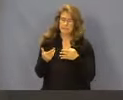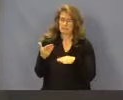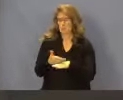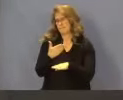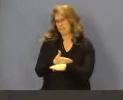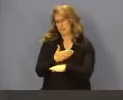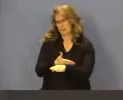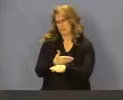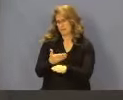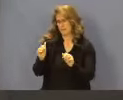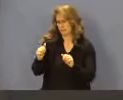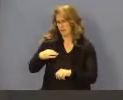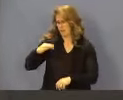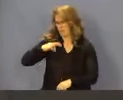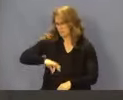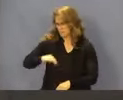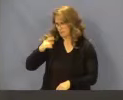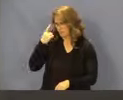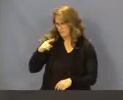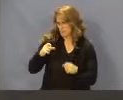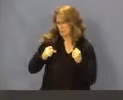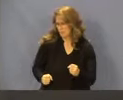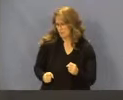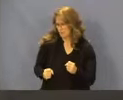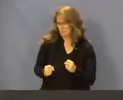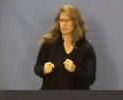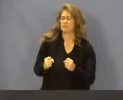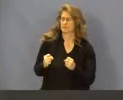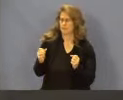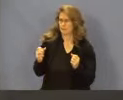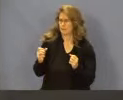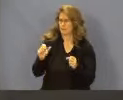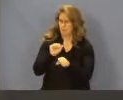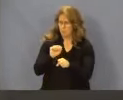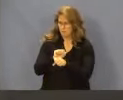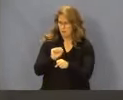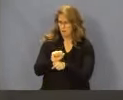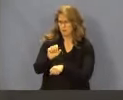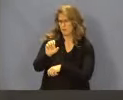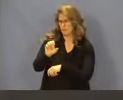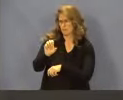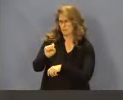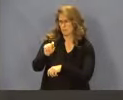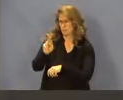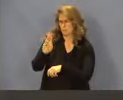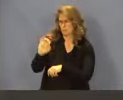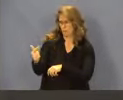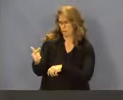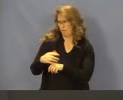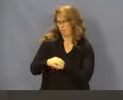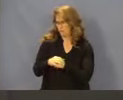for strengthening the reinvestment of a necessary workforce in Georgia, or STRONG state-directed payment program.